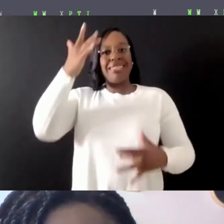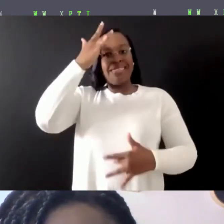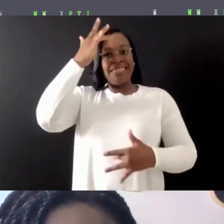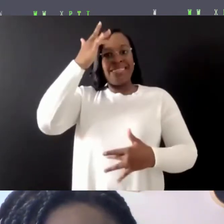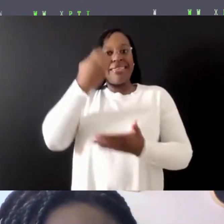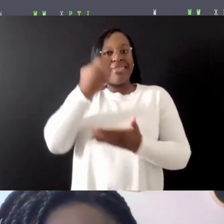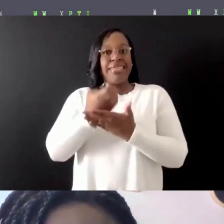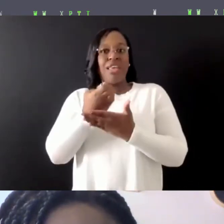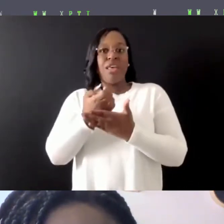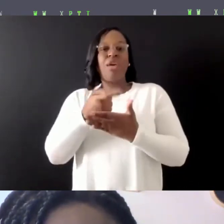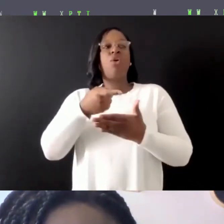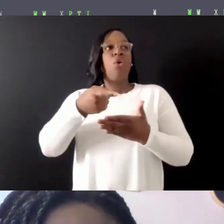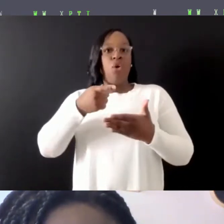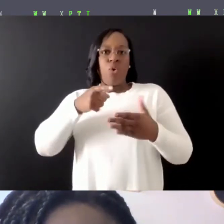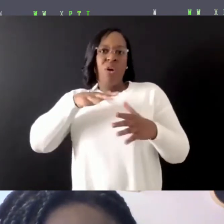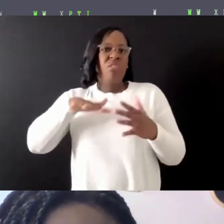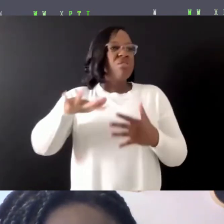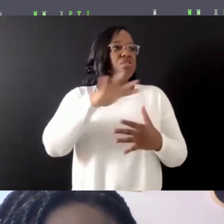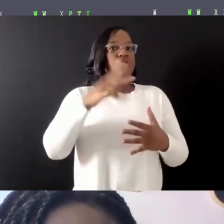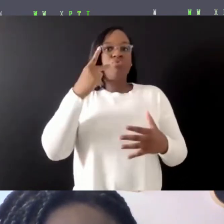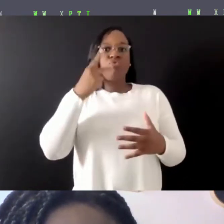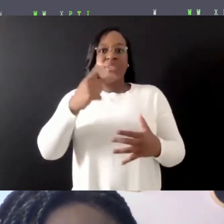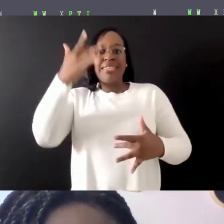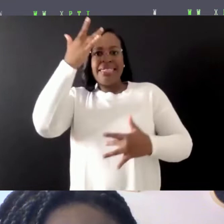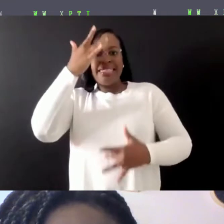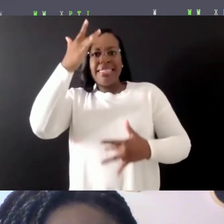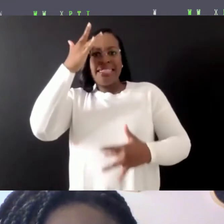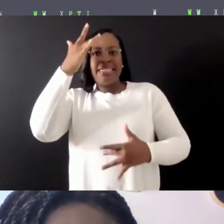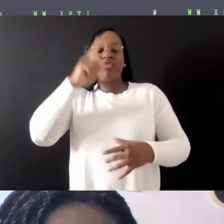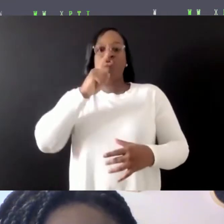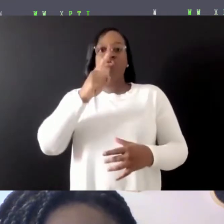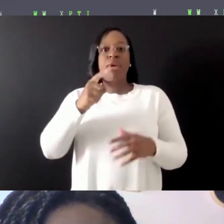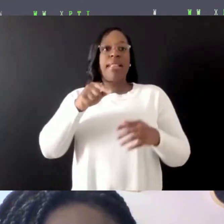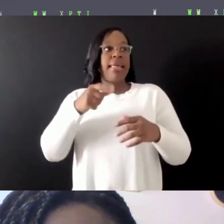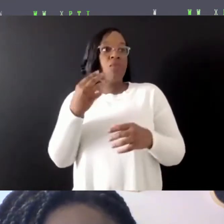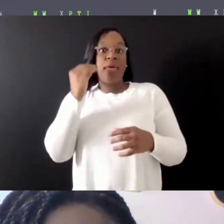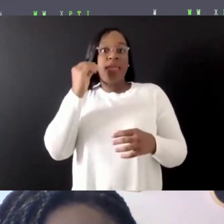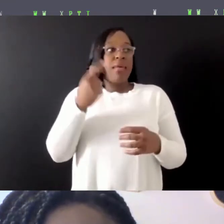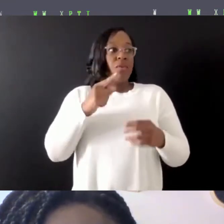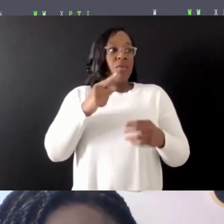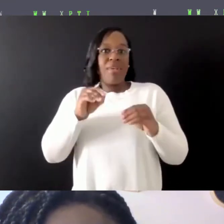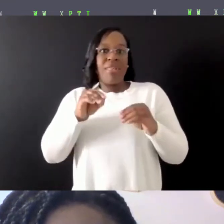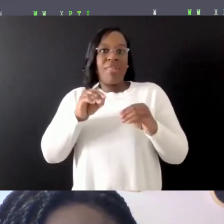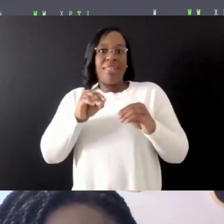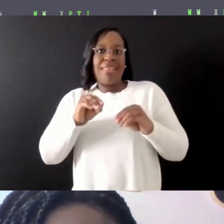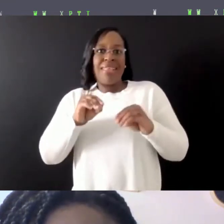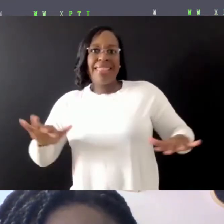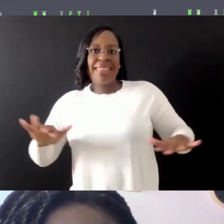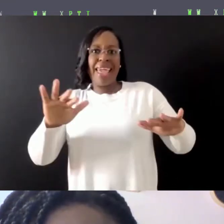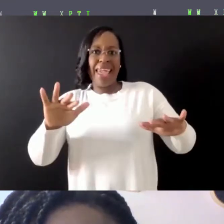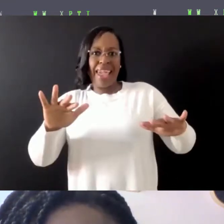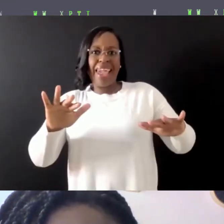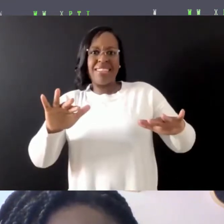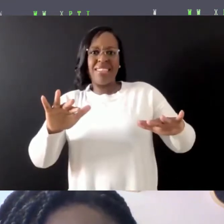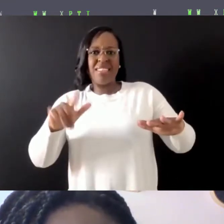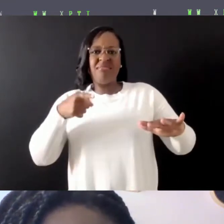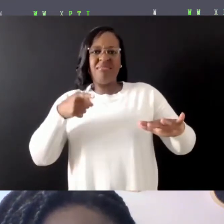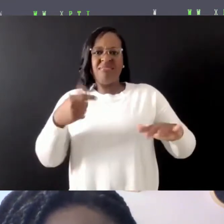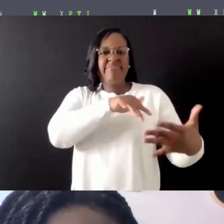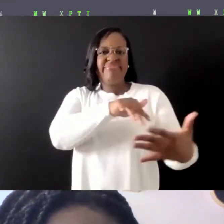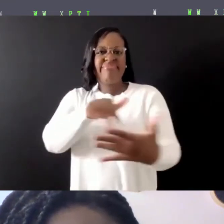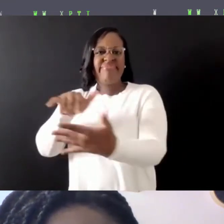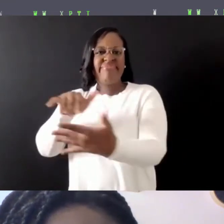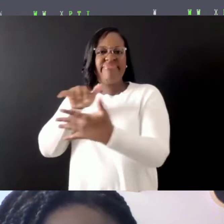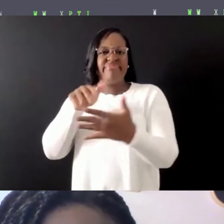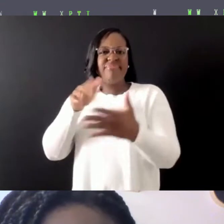study infectious diseases across different environmental landscapes. And if I had to describe what community